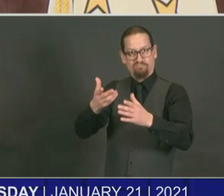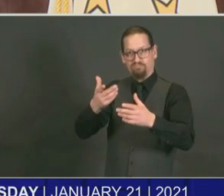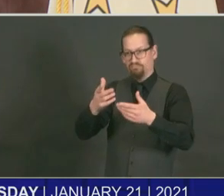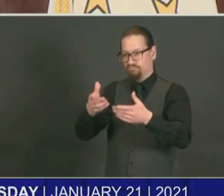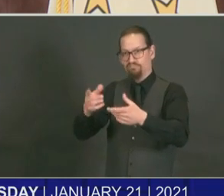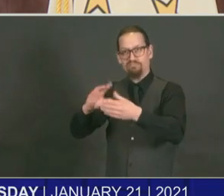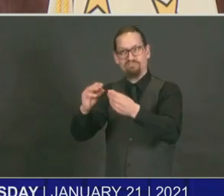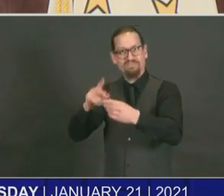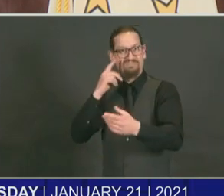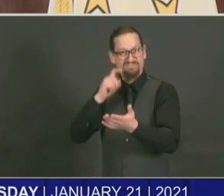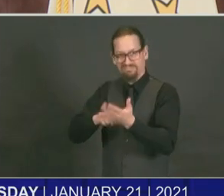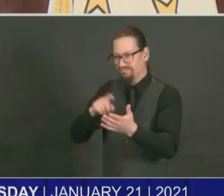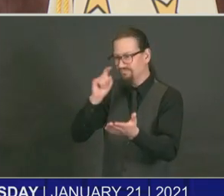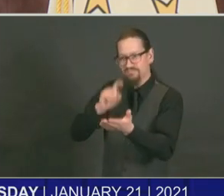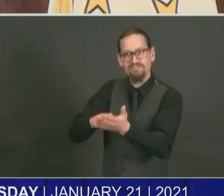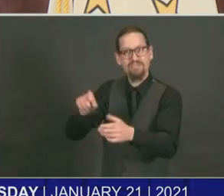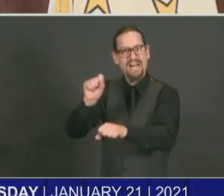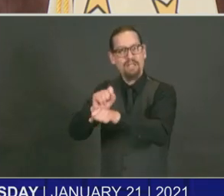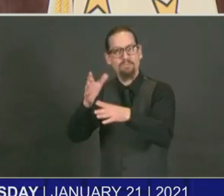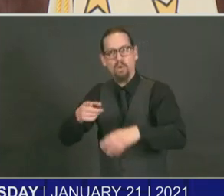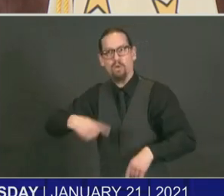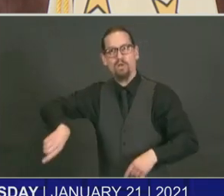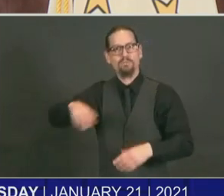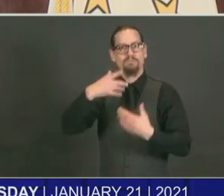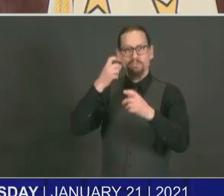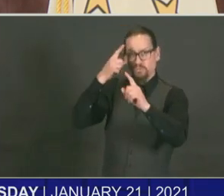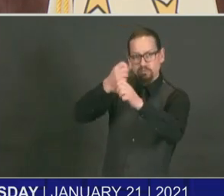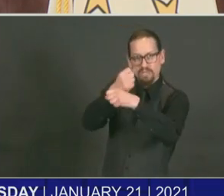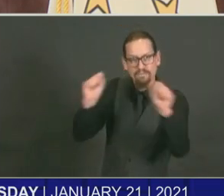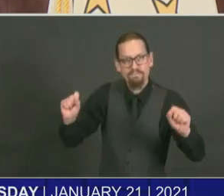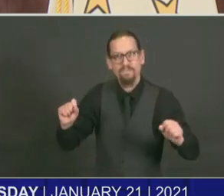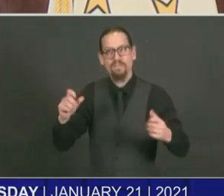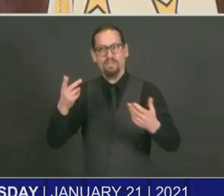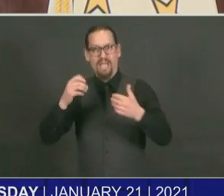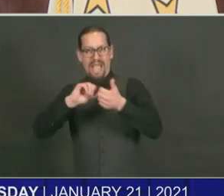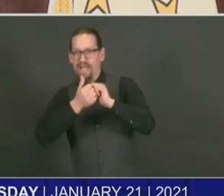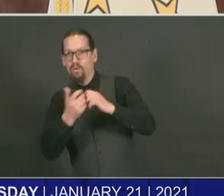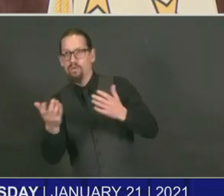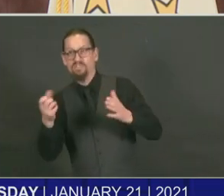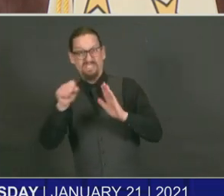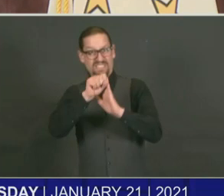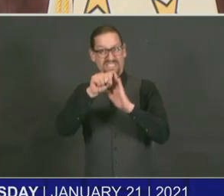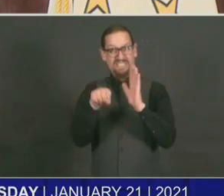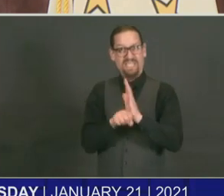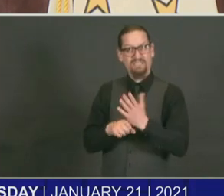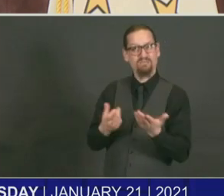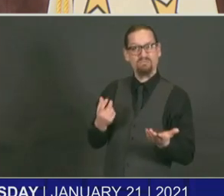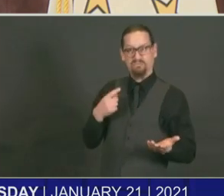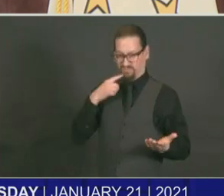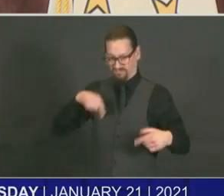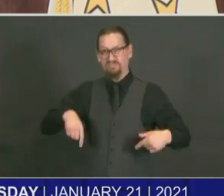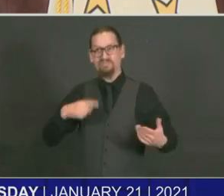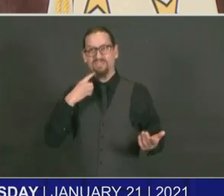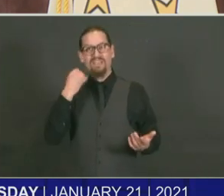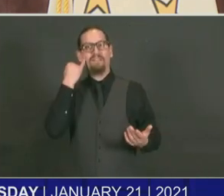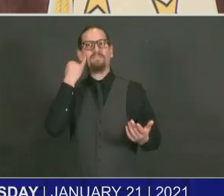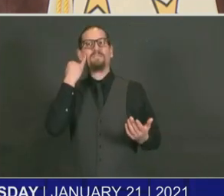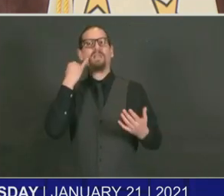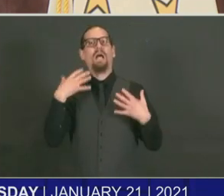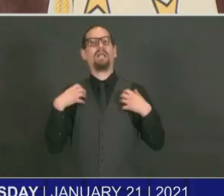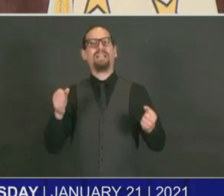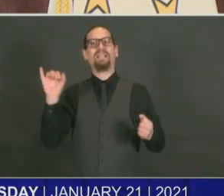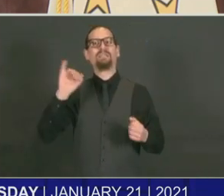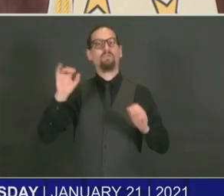some level of safety and or, as you know, as the state promulgated this week, in the absence of health insurance, there will be fines.